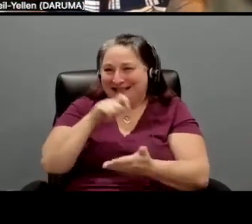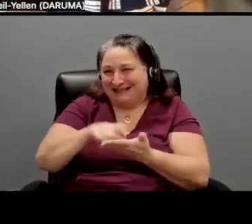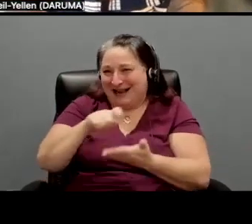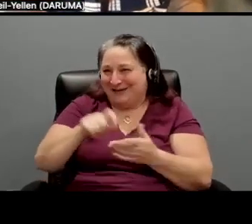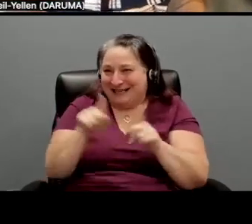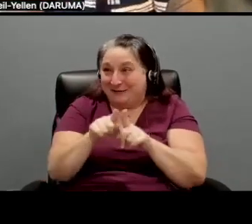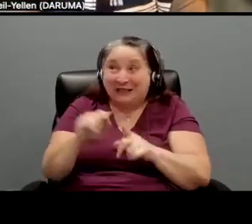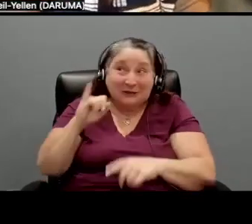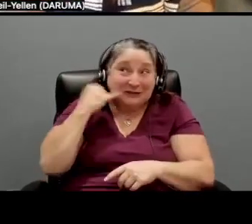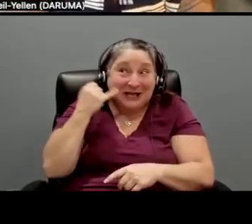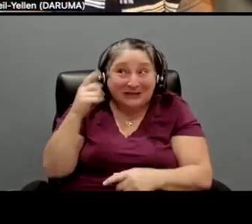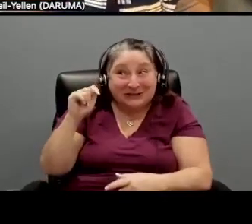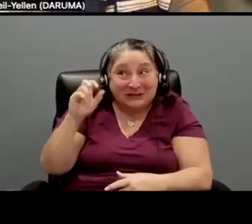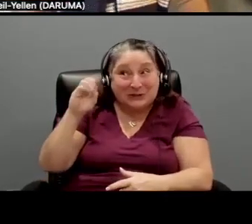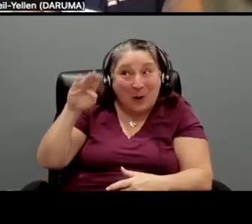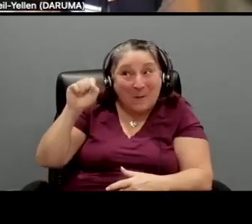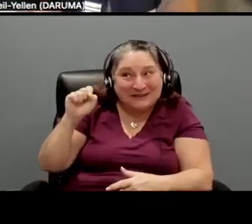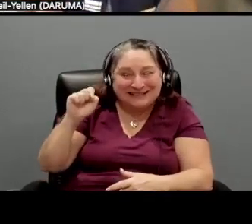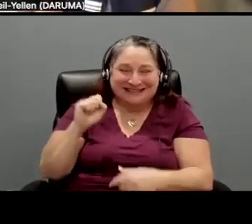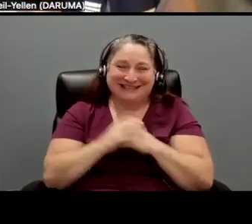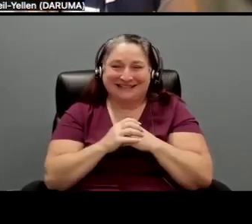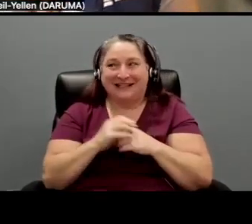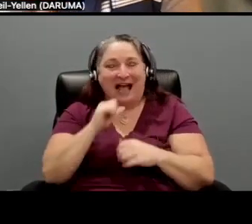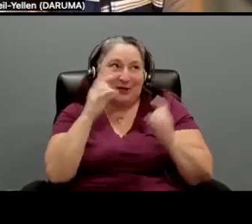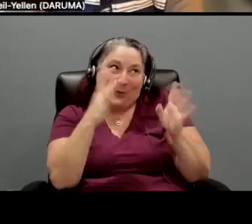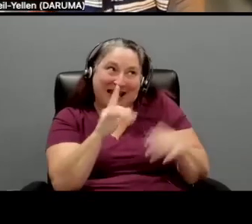are you jealous, Tobes? I don't hate it.